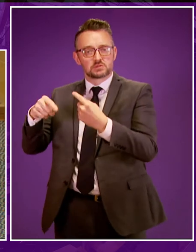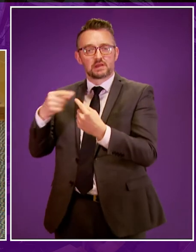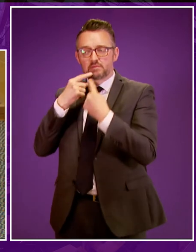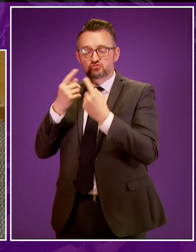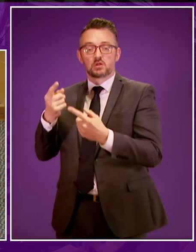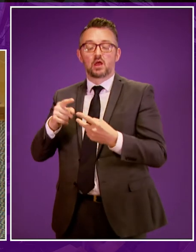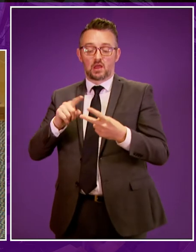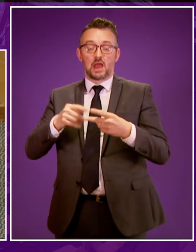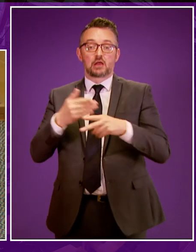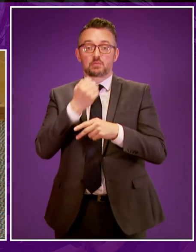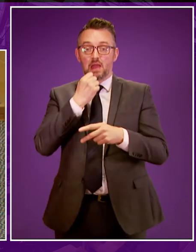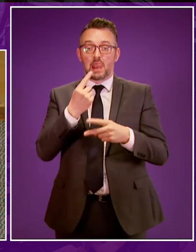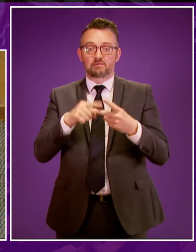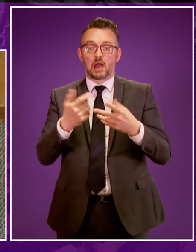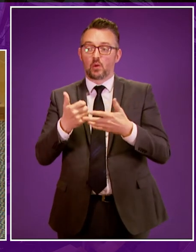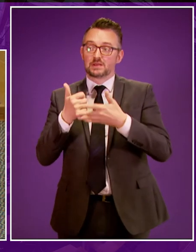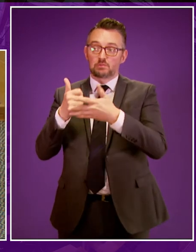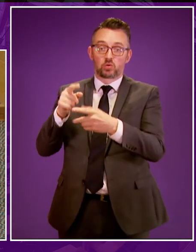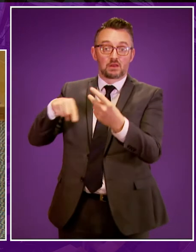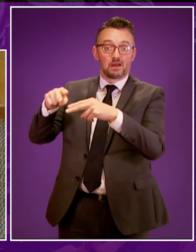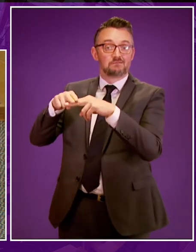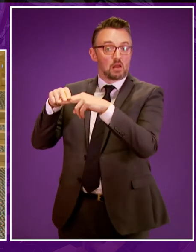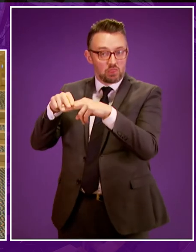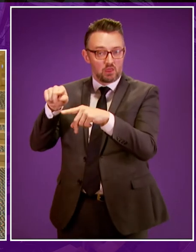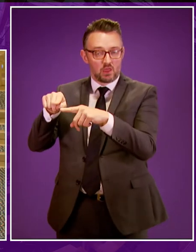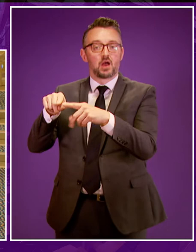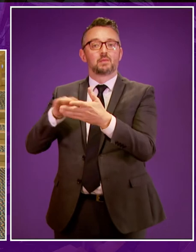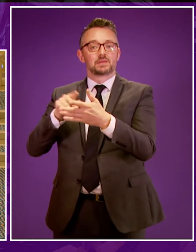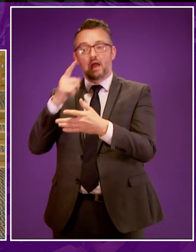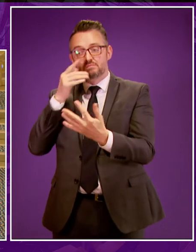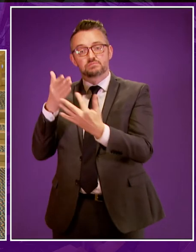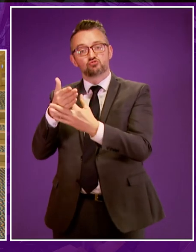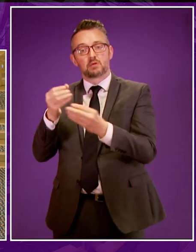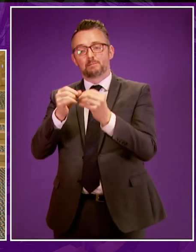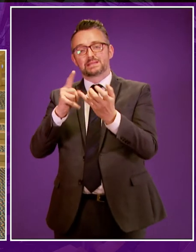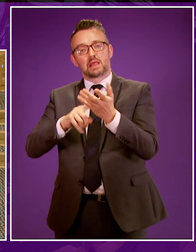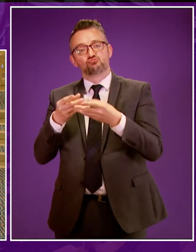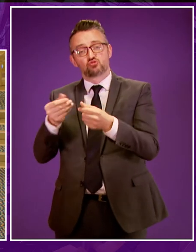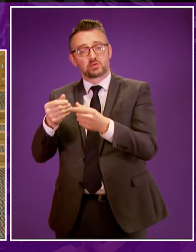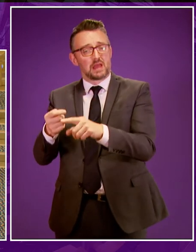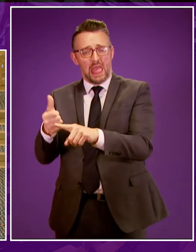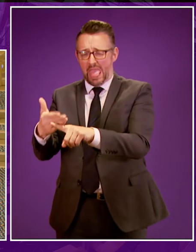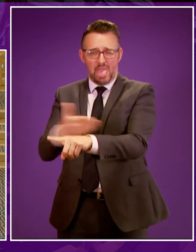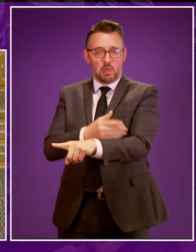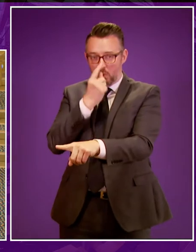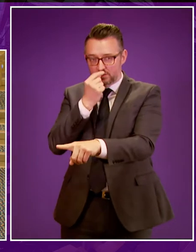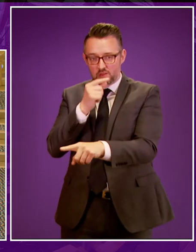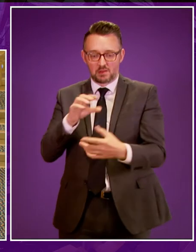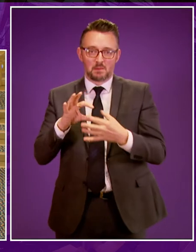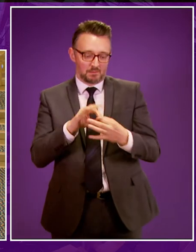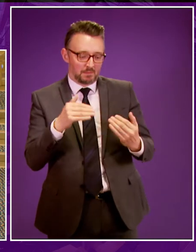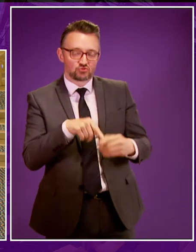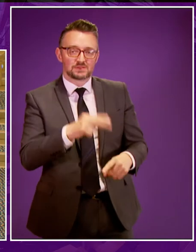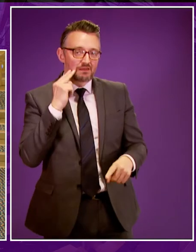Action 11 about assisting families of deaf and deafblind children ensuring they have access to BSL resources as early as possible in their child's life.